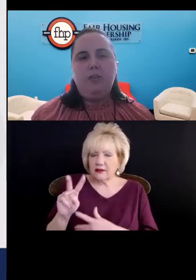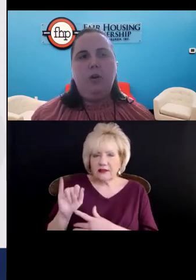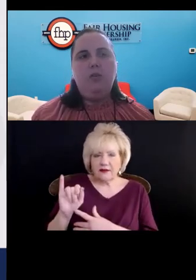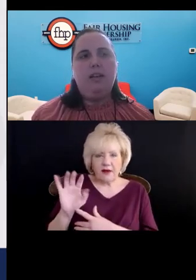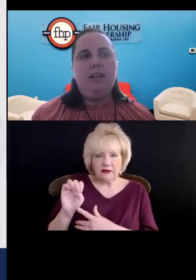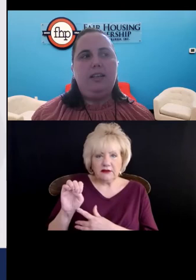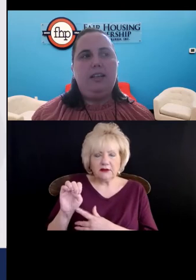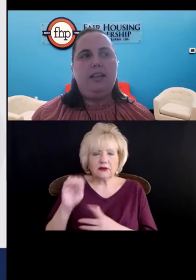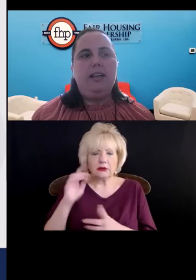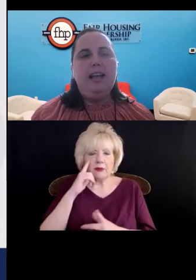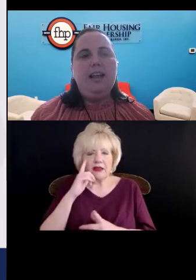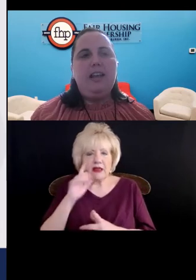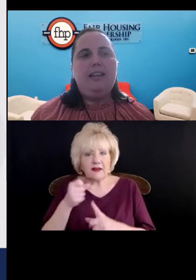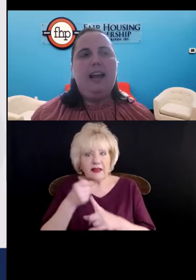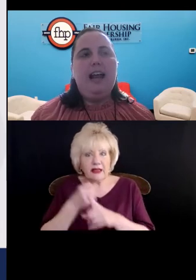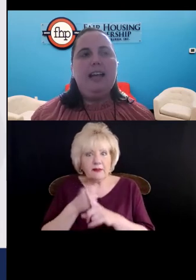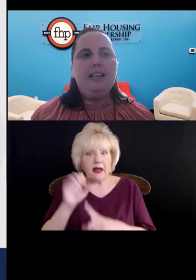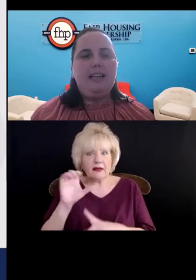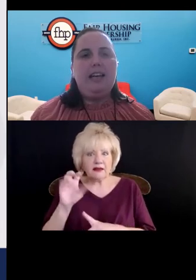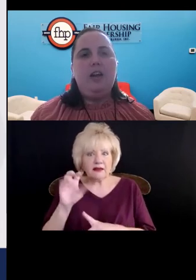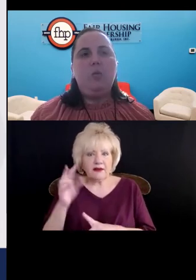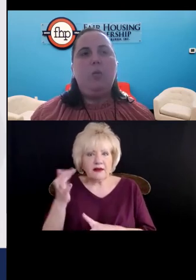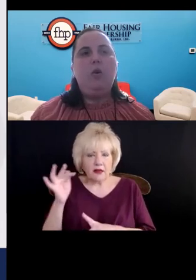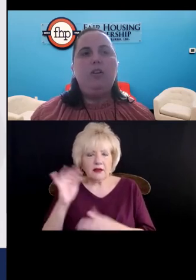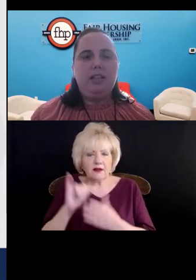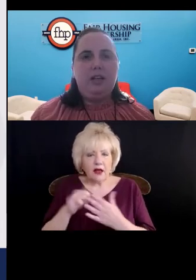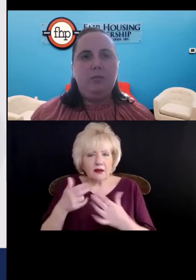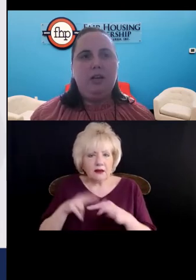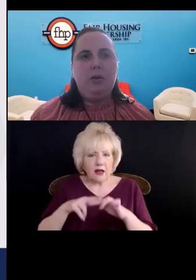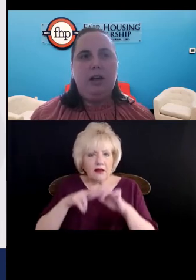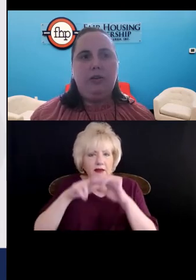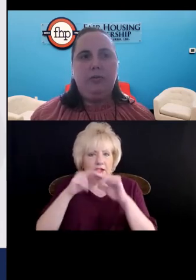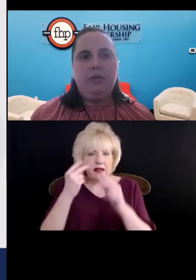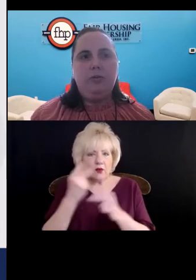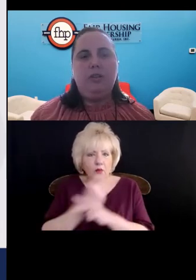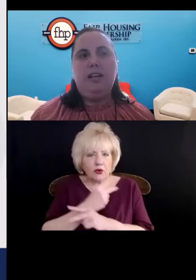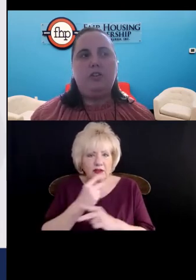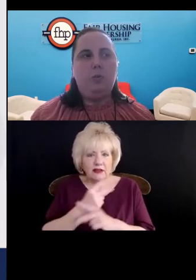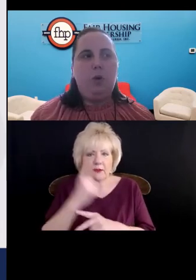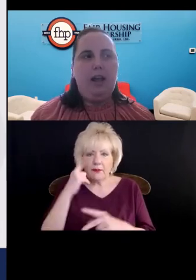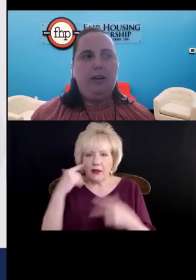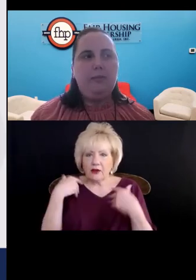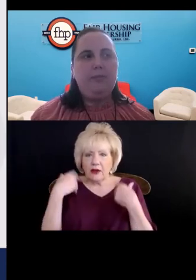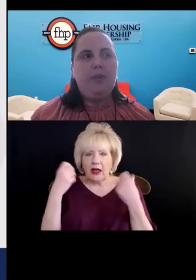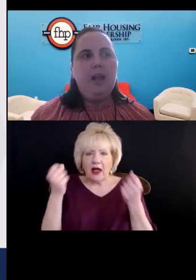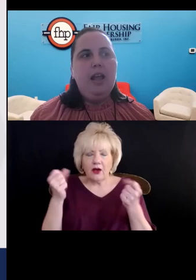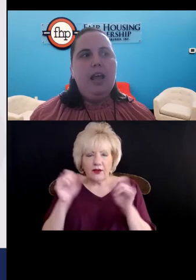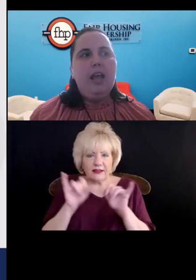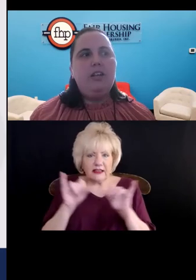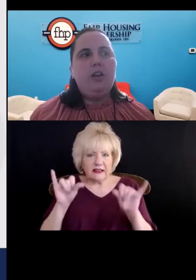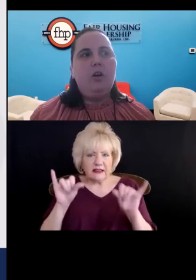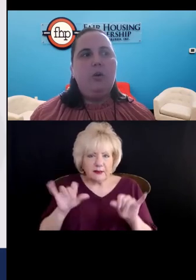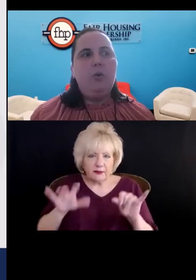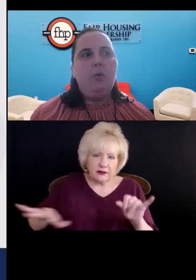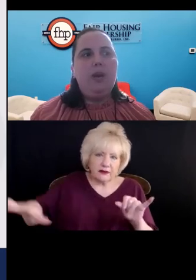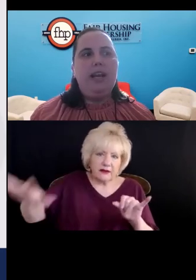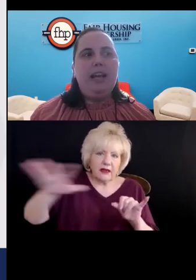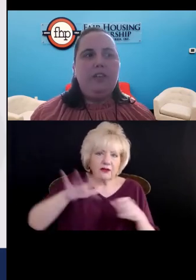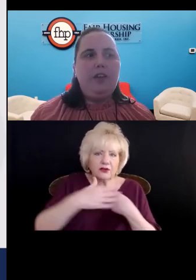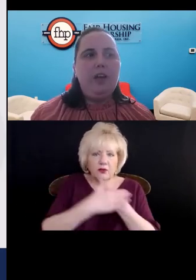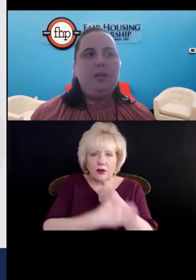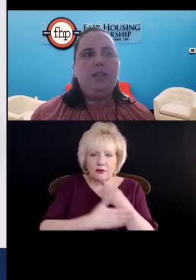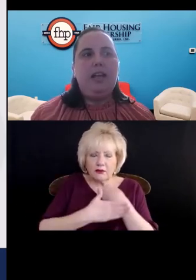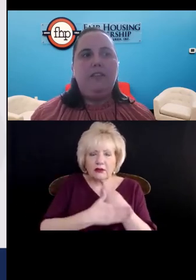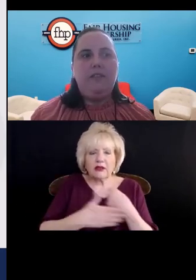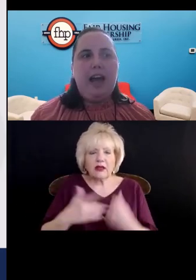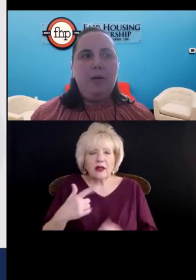impact of COVID-19 that is heightening and worsening mental health symptoms nationwide. And so we